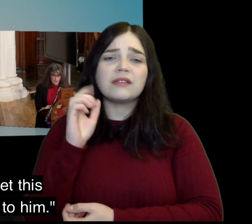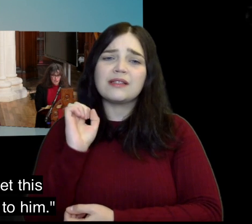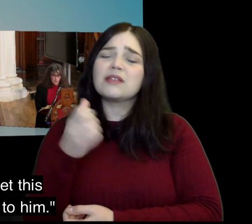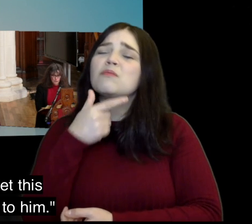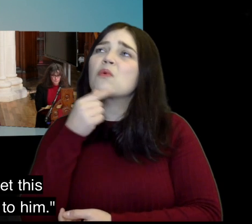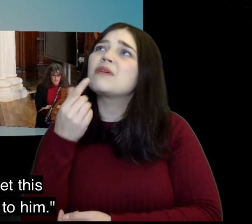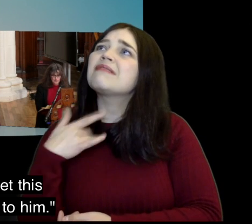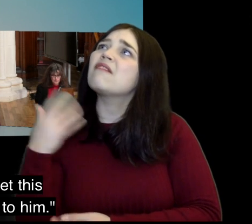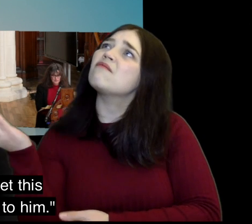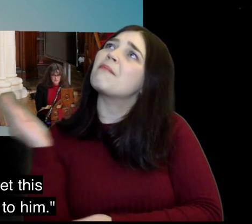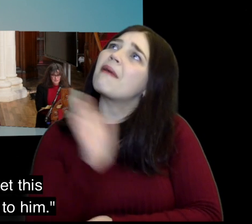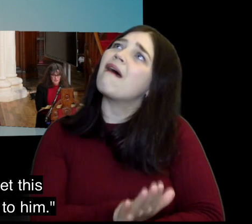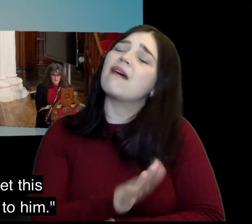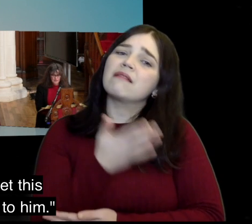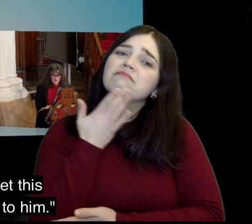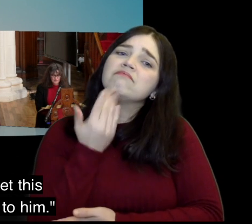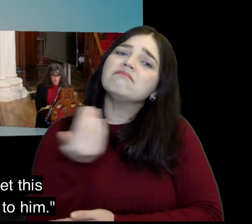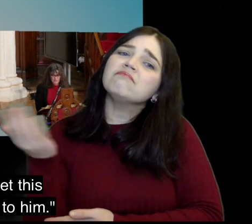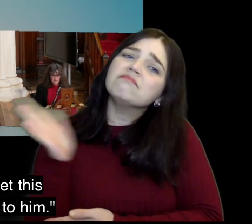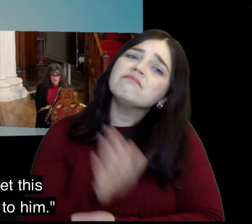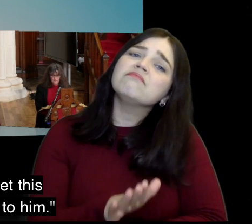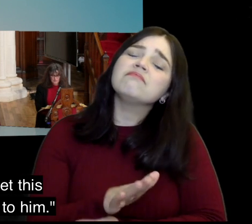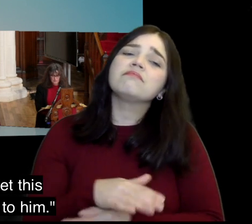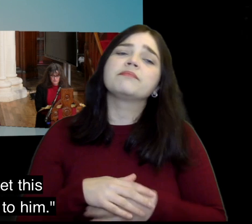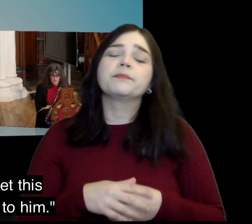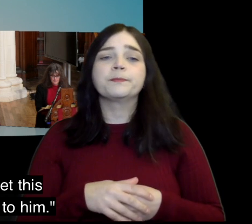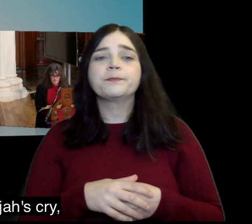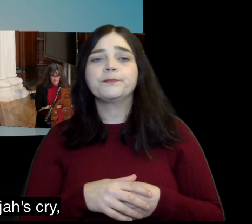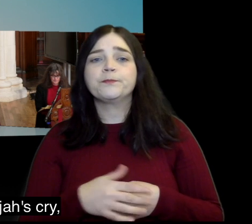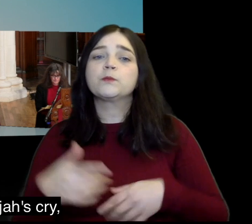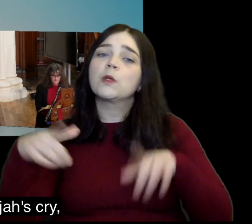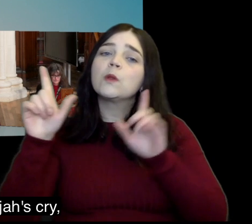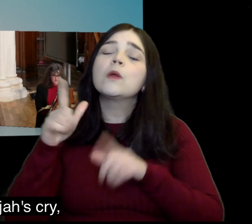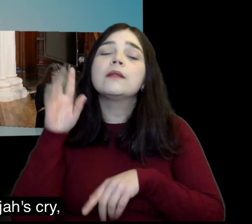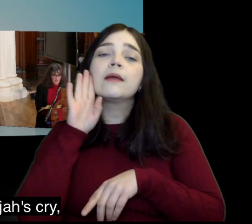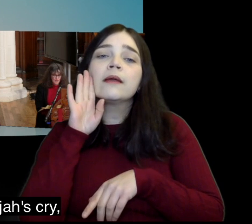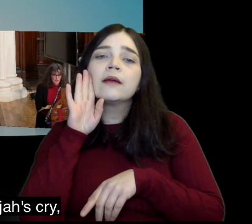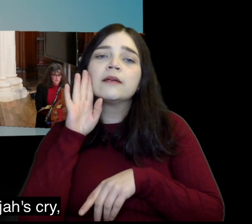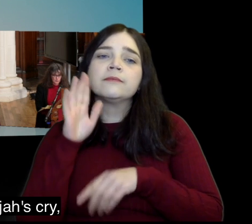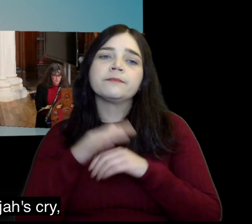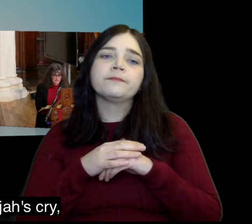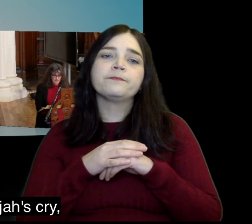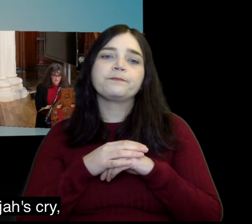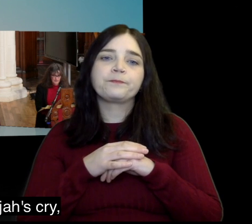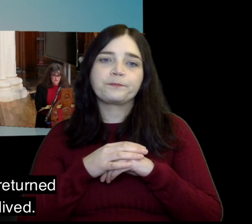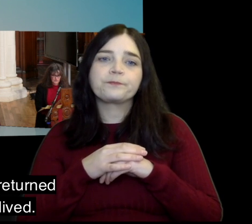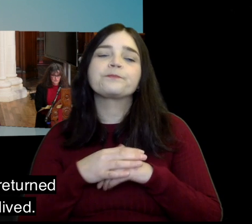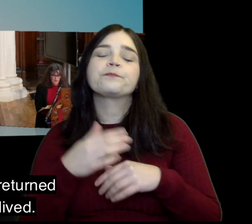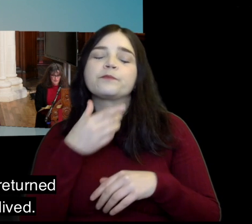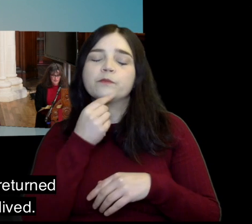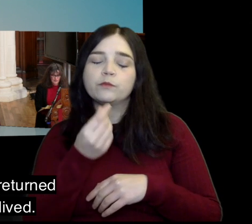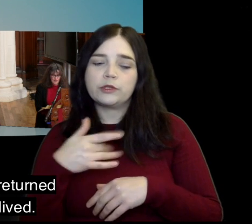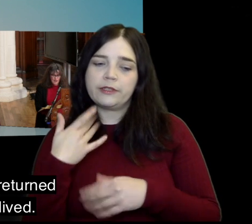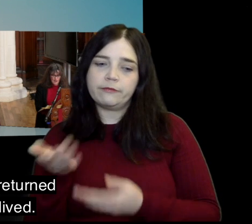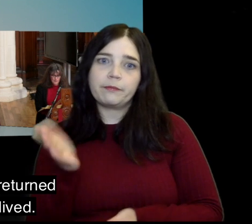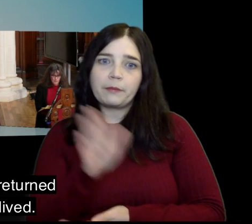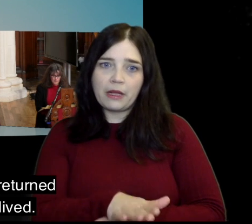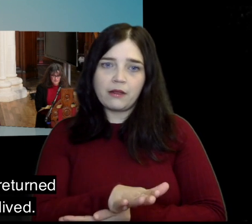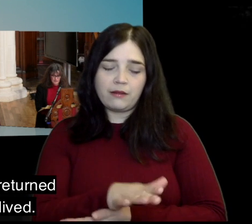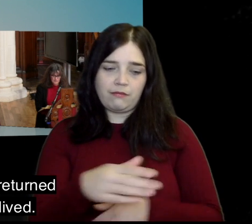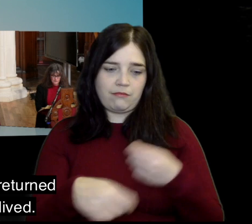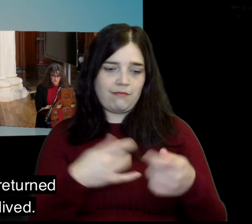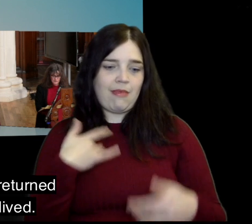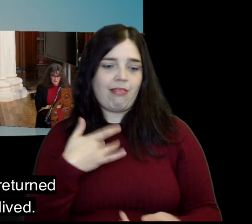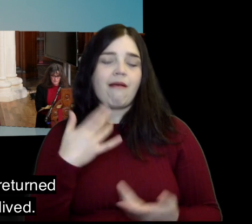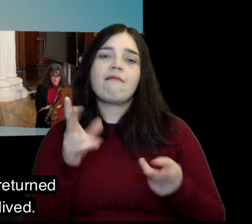Lord my God let this boy's life return to him The Lord heard Elijah's cry and the